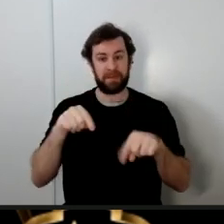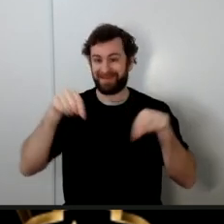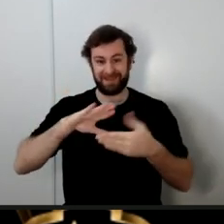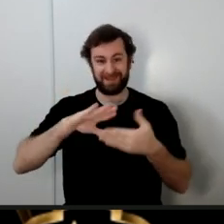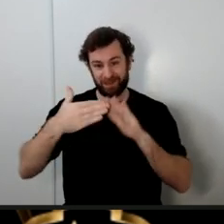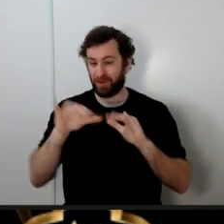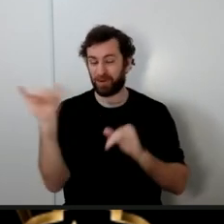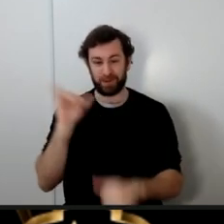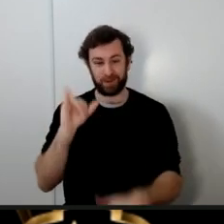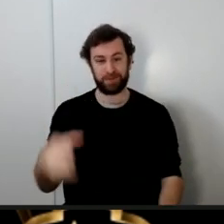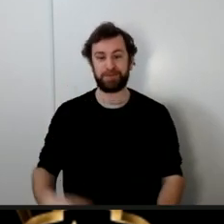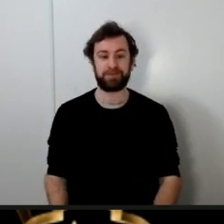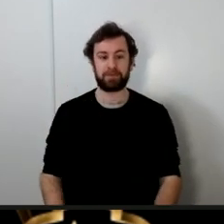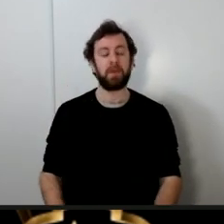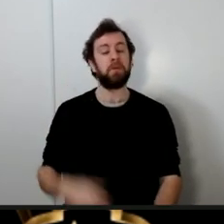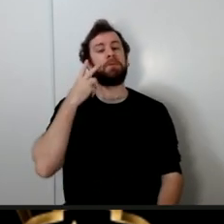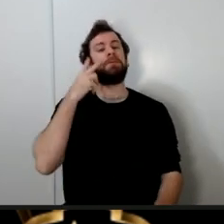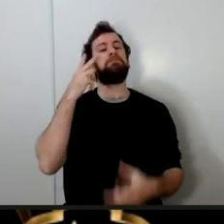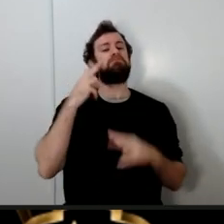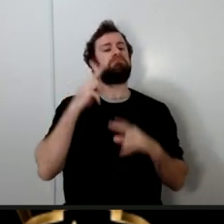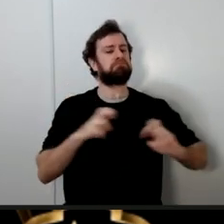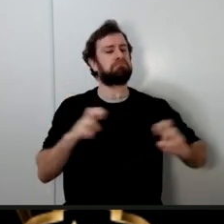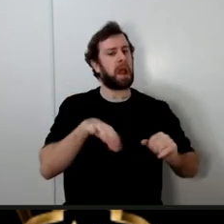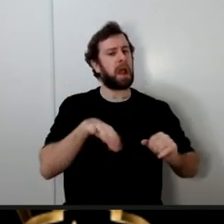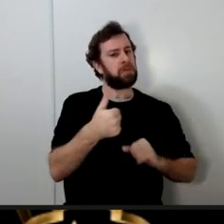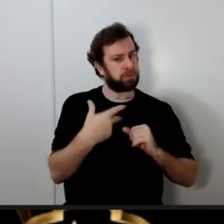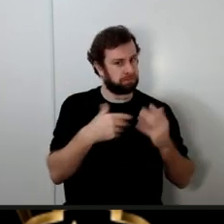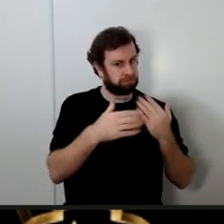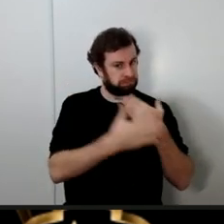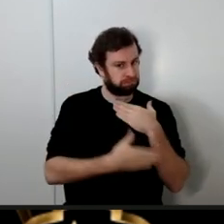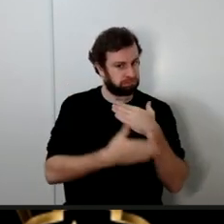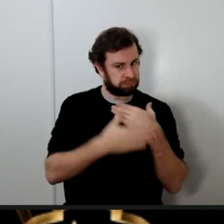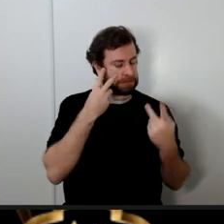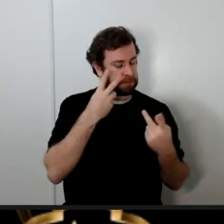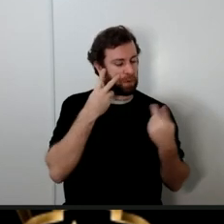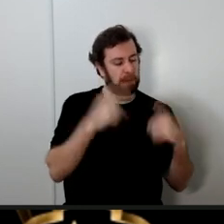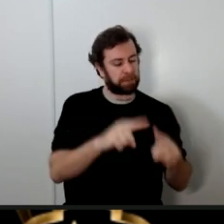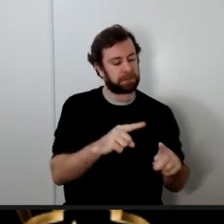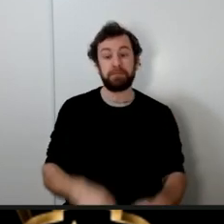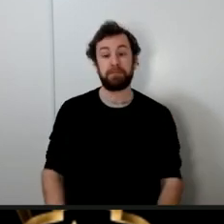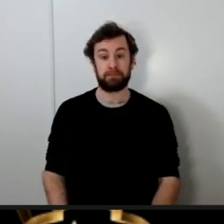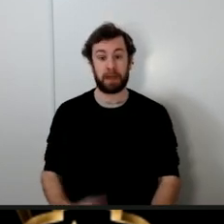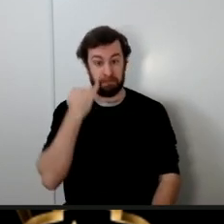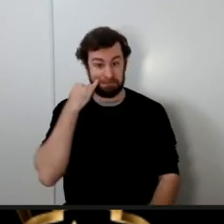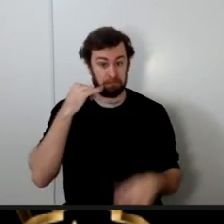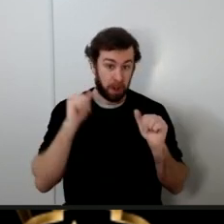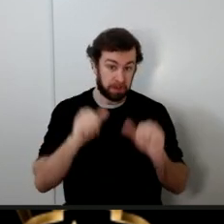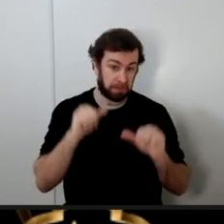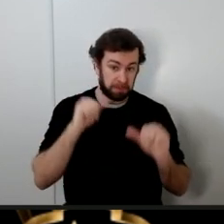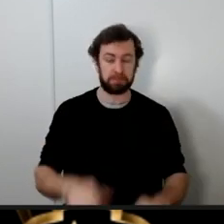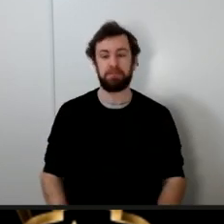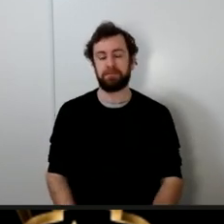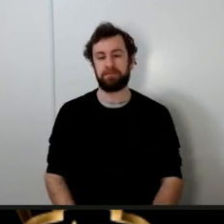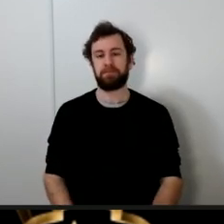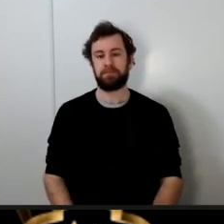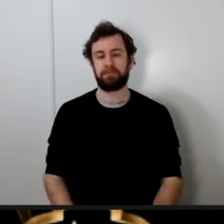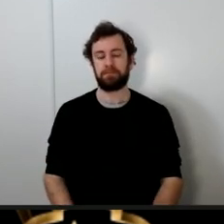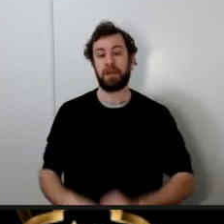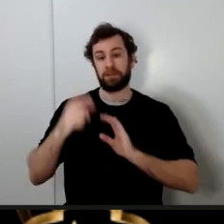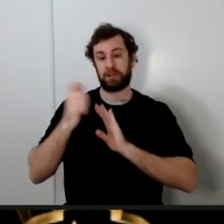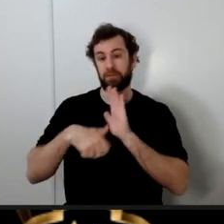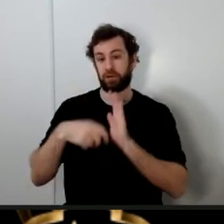briefly in previous nations to see if such a thing is even possible Allah states in chapter 2 Surah Al-Baqarah